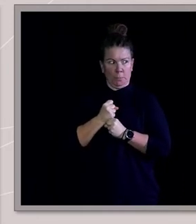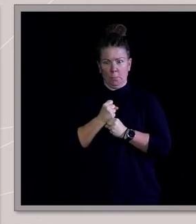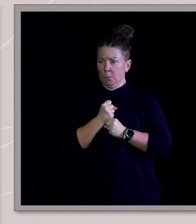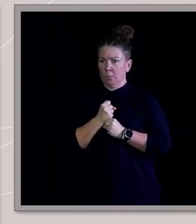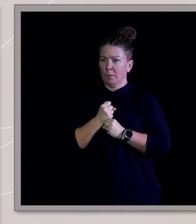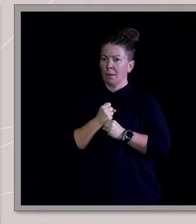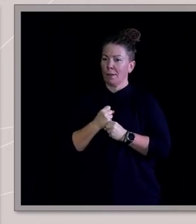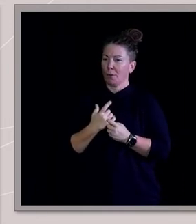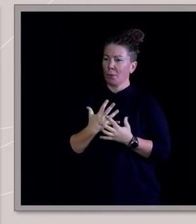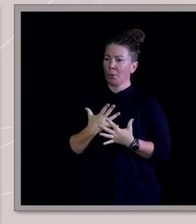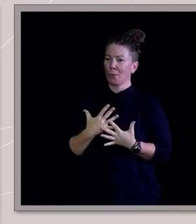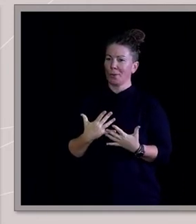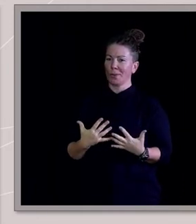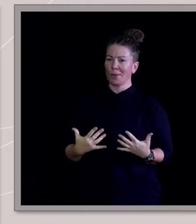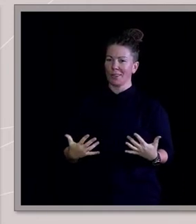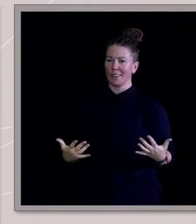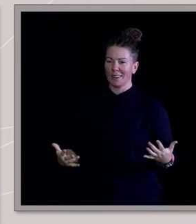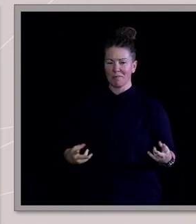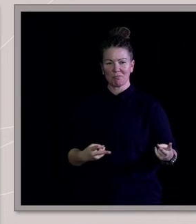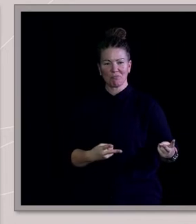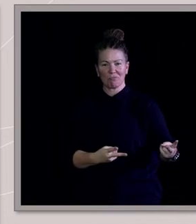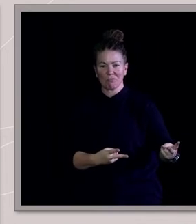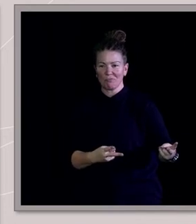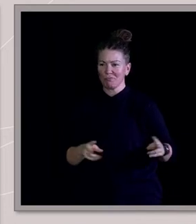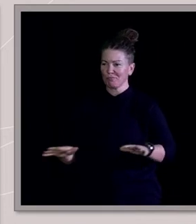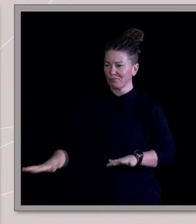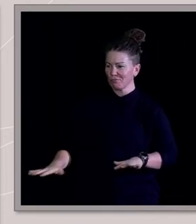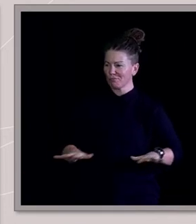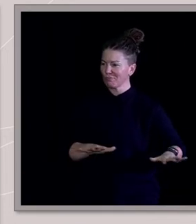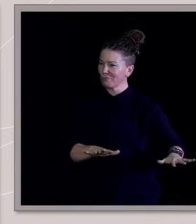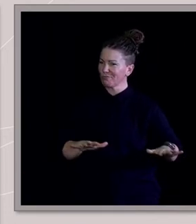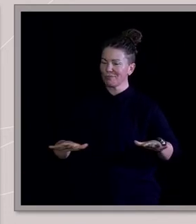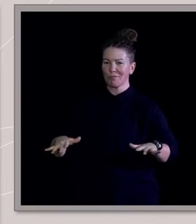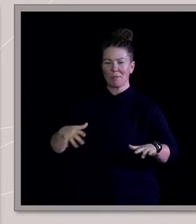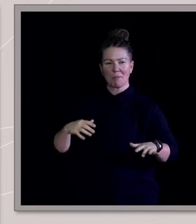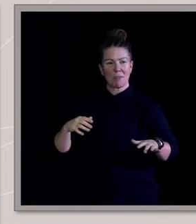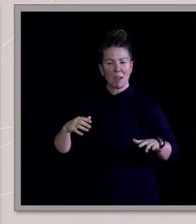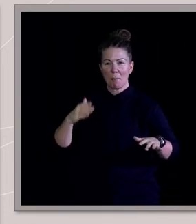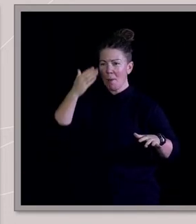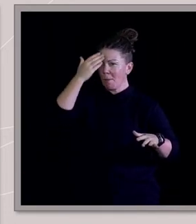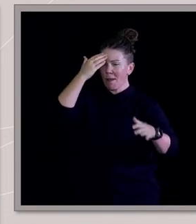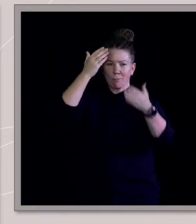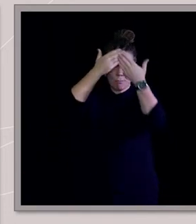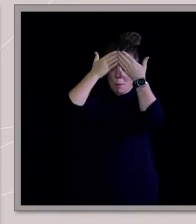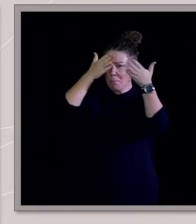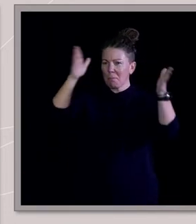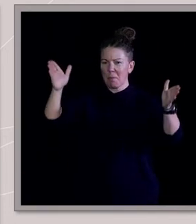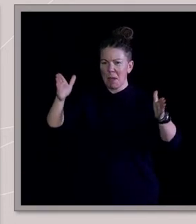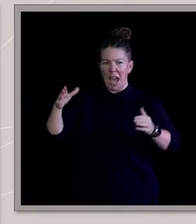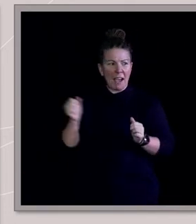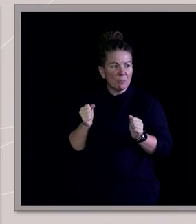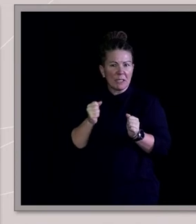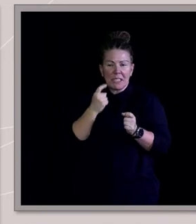just loosened up and this trip just blew my mind. I just thought, I don't have to be this careful,